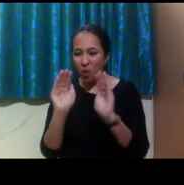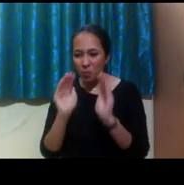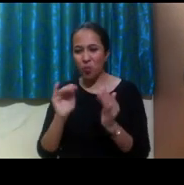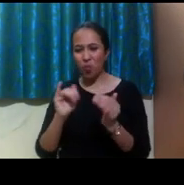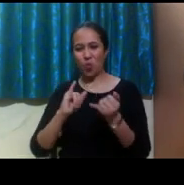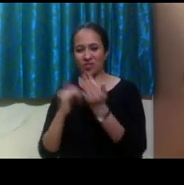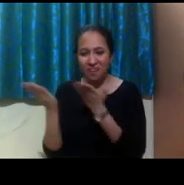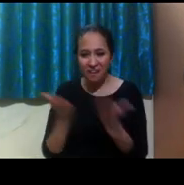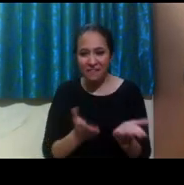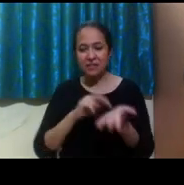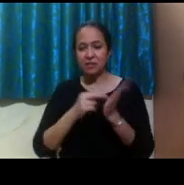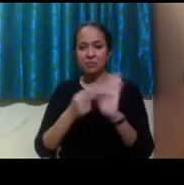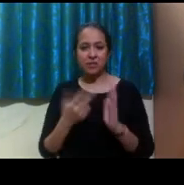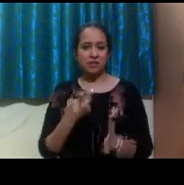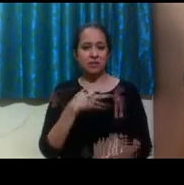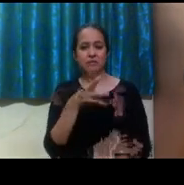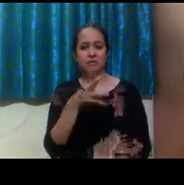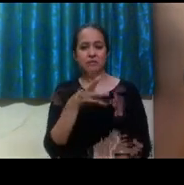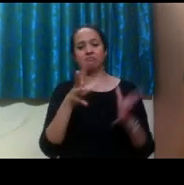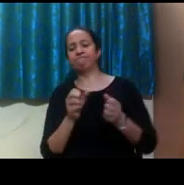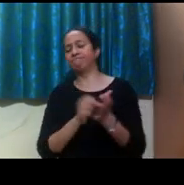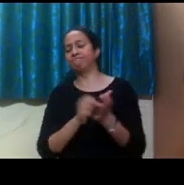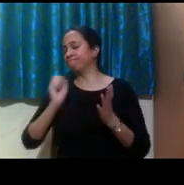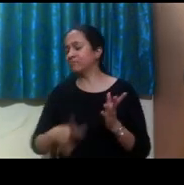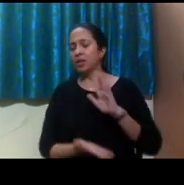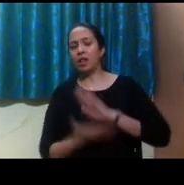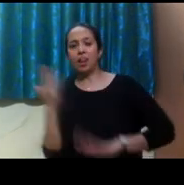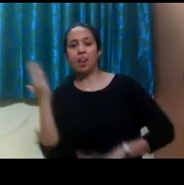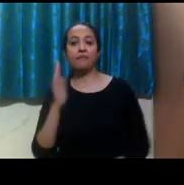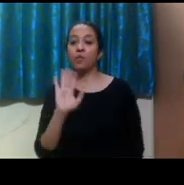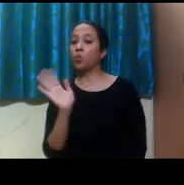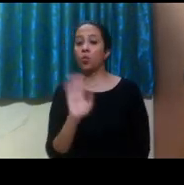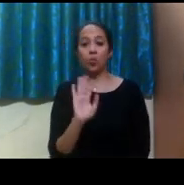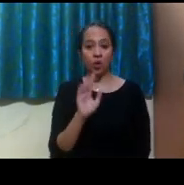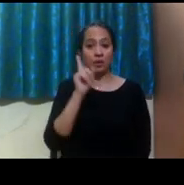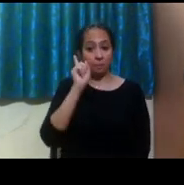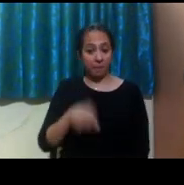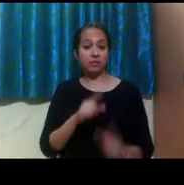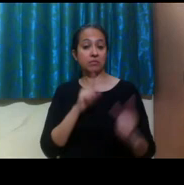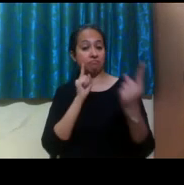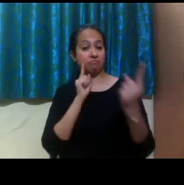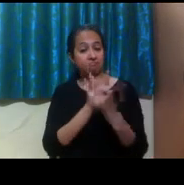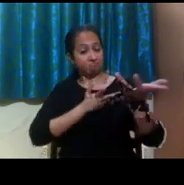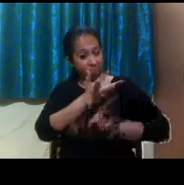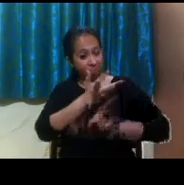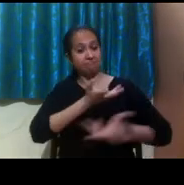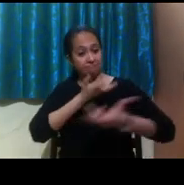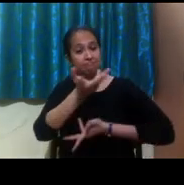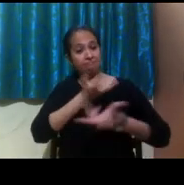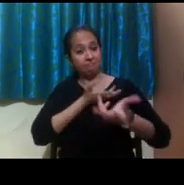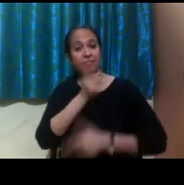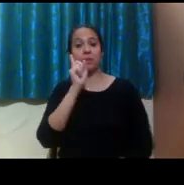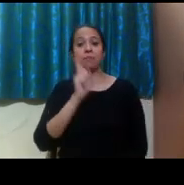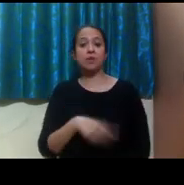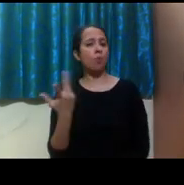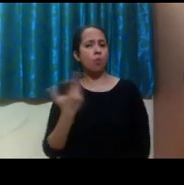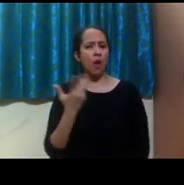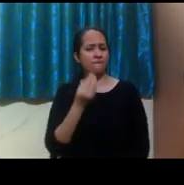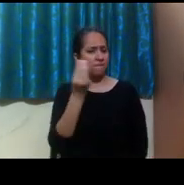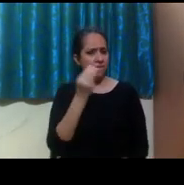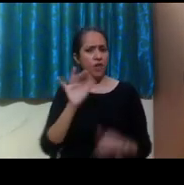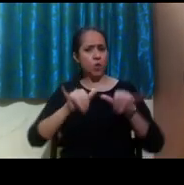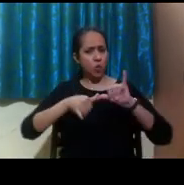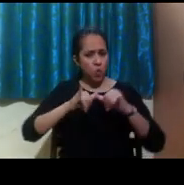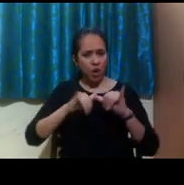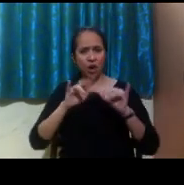Don't just email it. Don't just drop it off in their mailbox or in their office. You'll want to have a thorough conversation with them because certain accommodations might apply